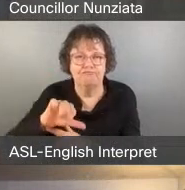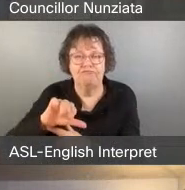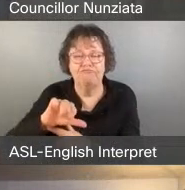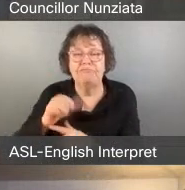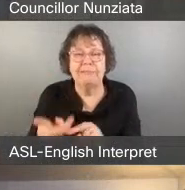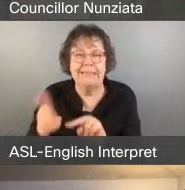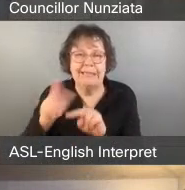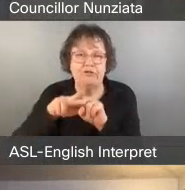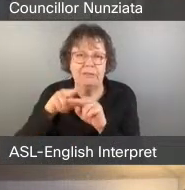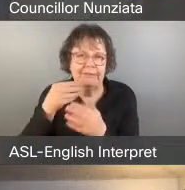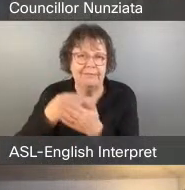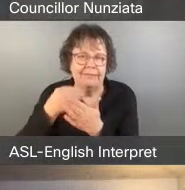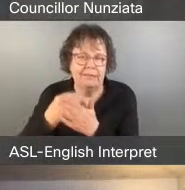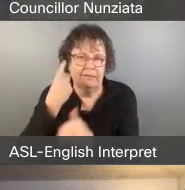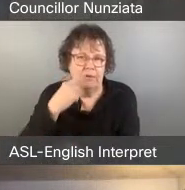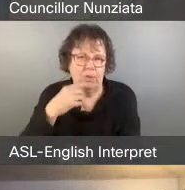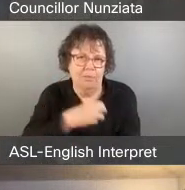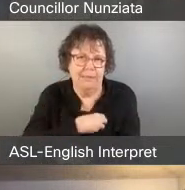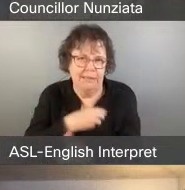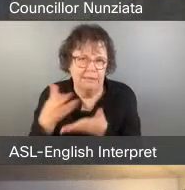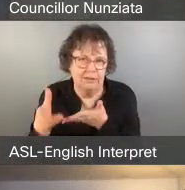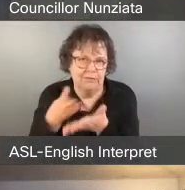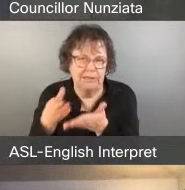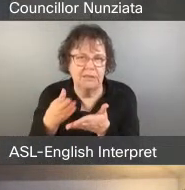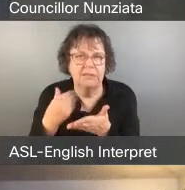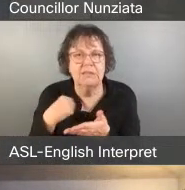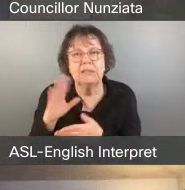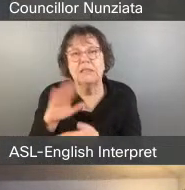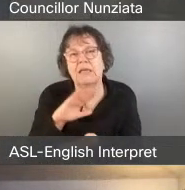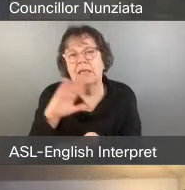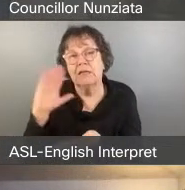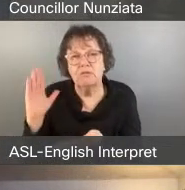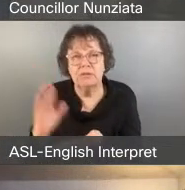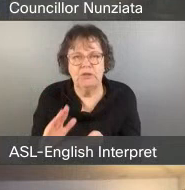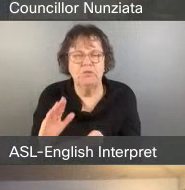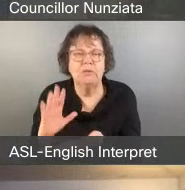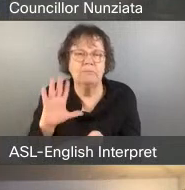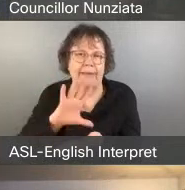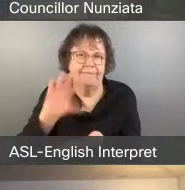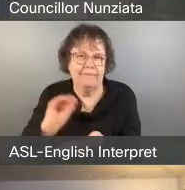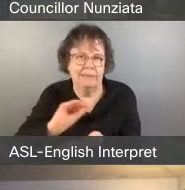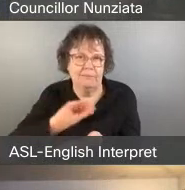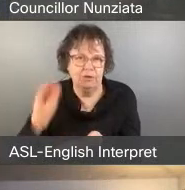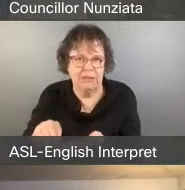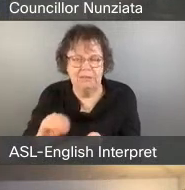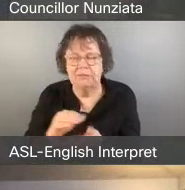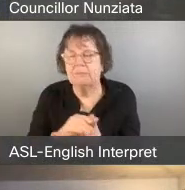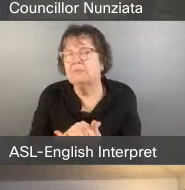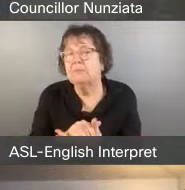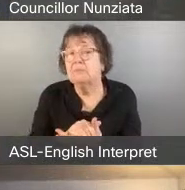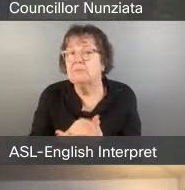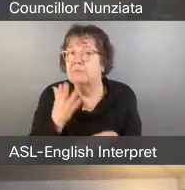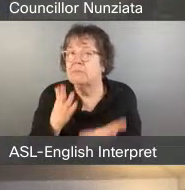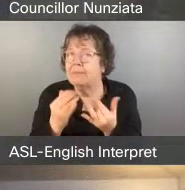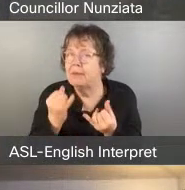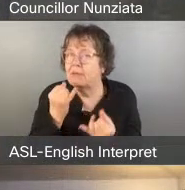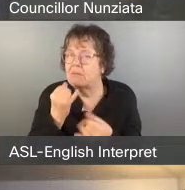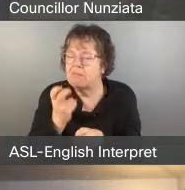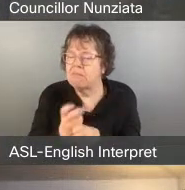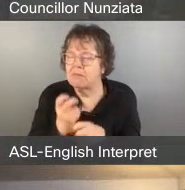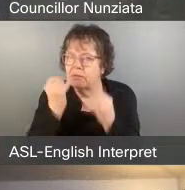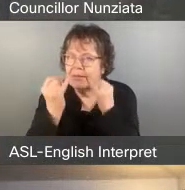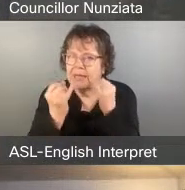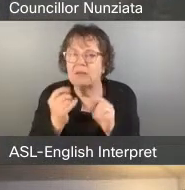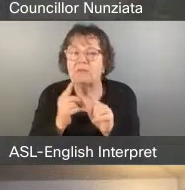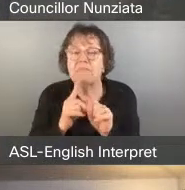Service Budget for 2022. And reduce the existing budget by 50%. It might be hard to imagine, but it's possible